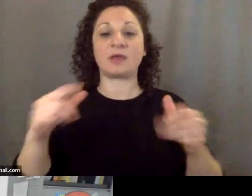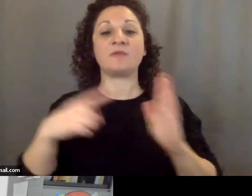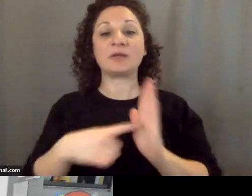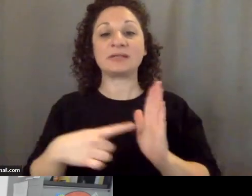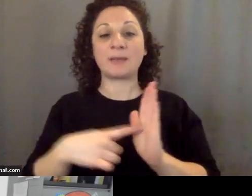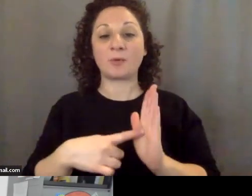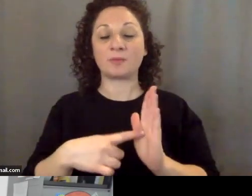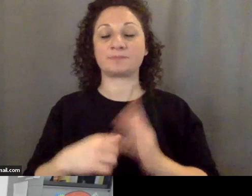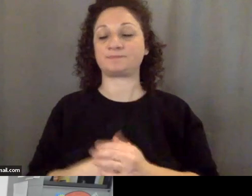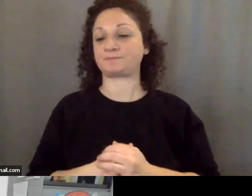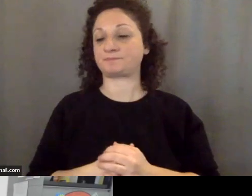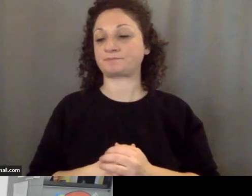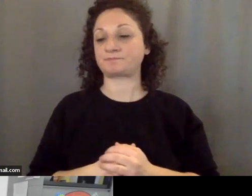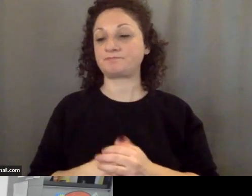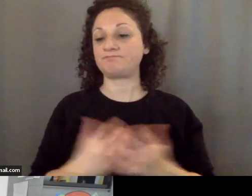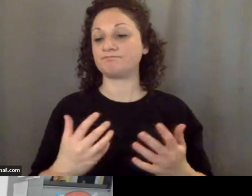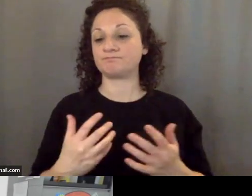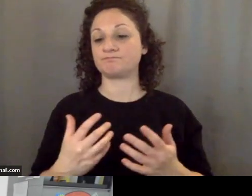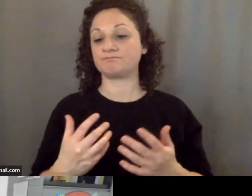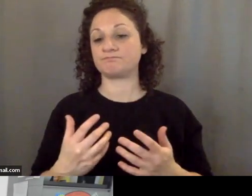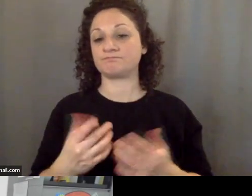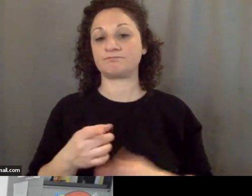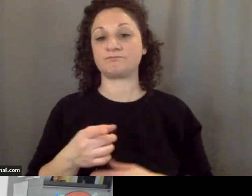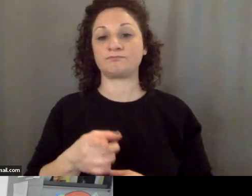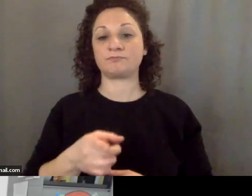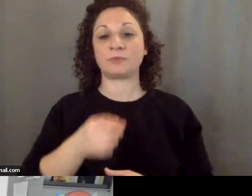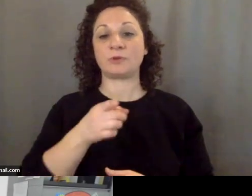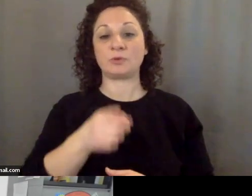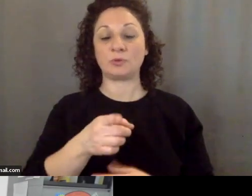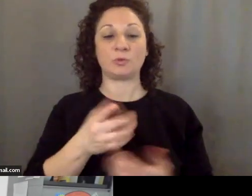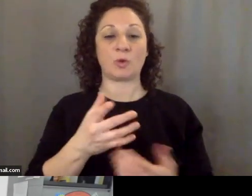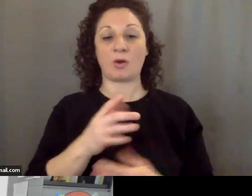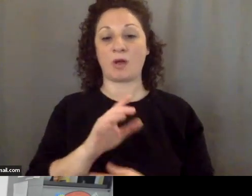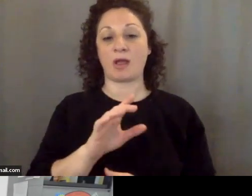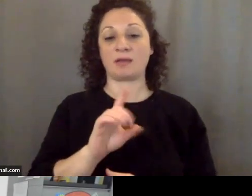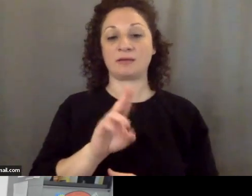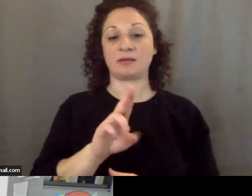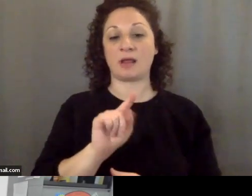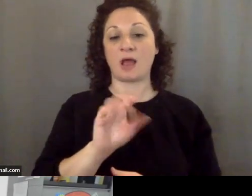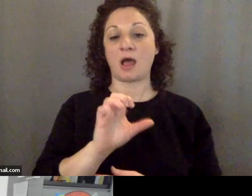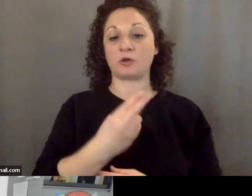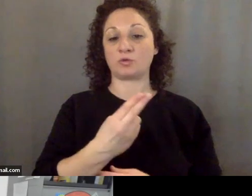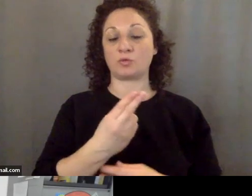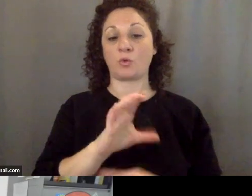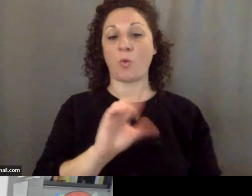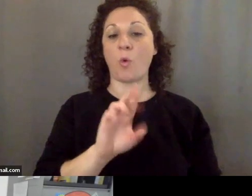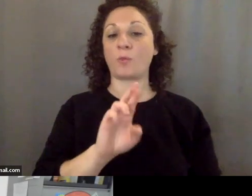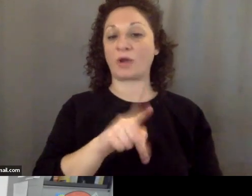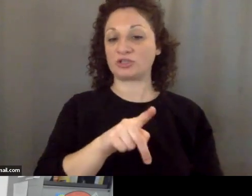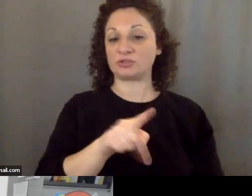you are a Dutch corporation and you want to bid on an oil field.